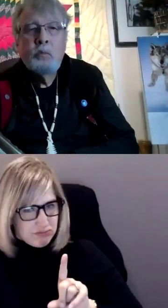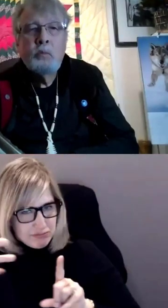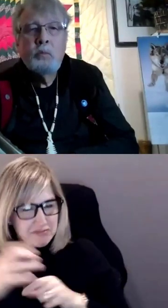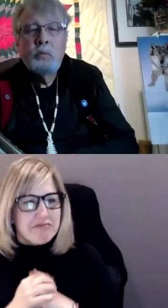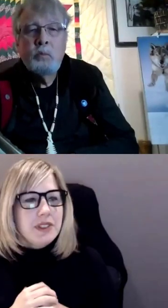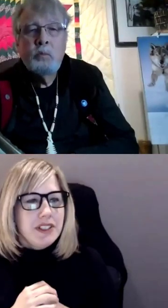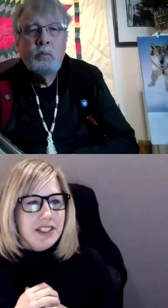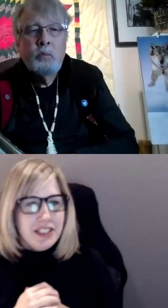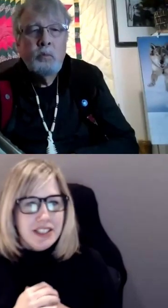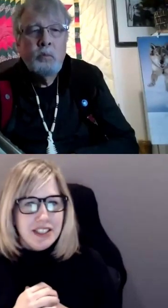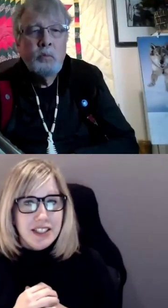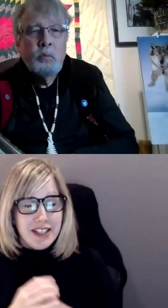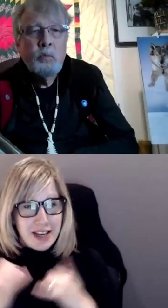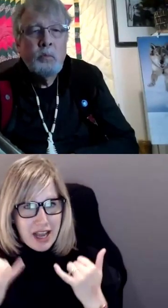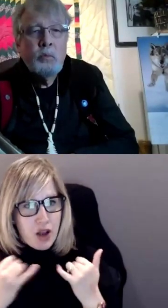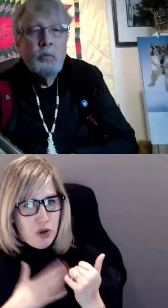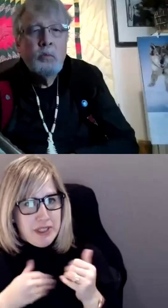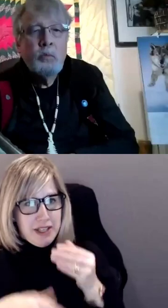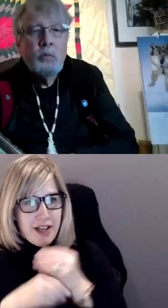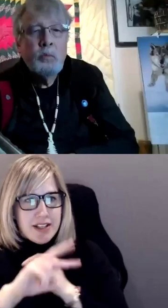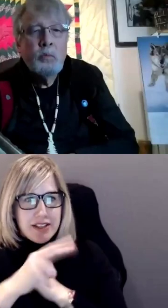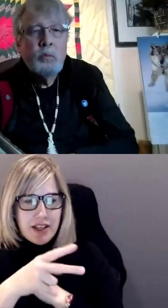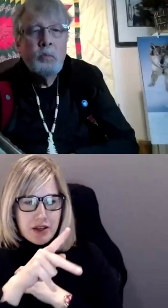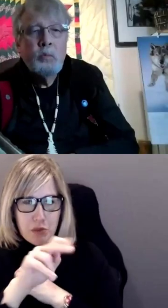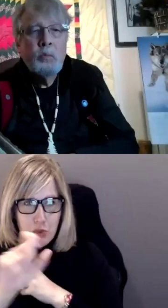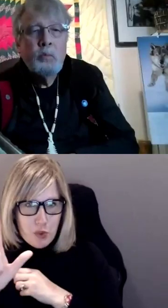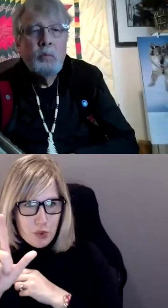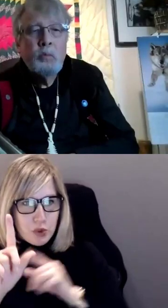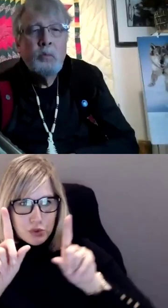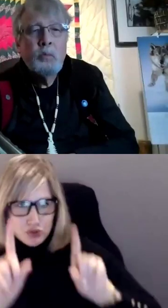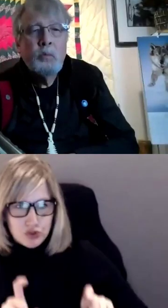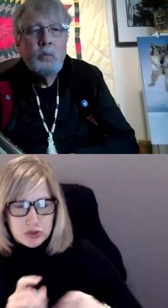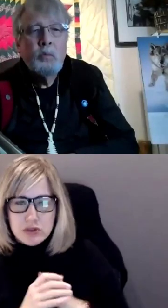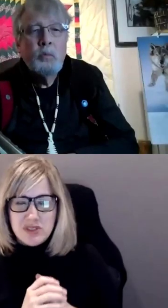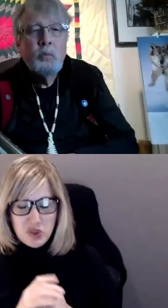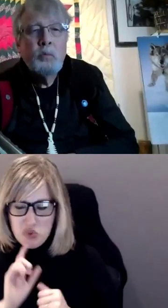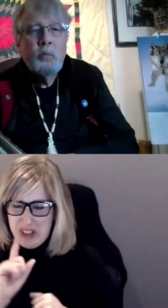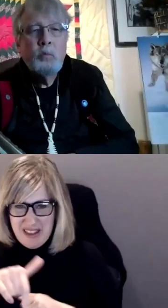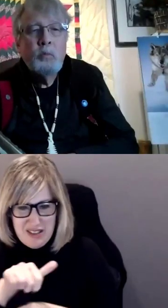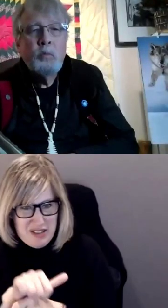this work that we're doing it really is a journey it's it's forever work